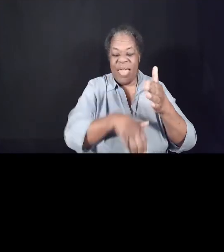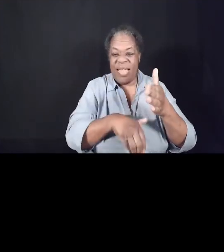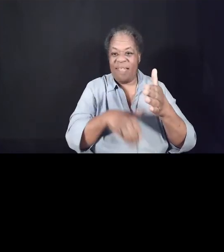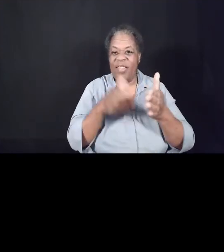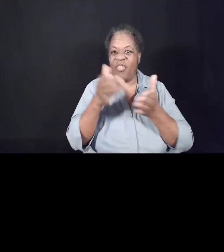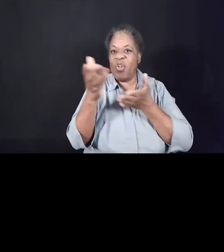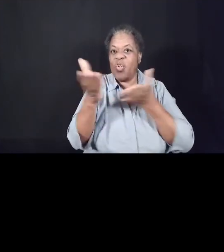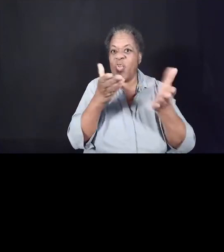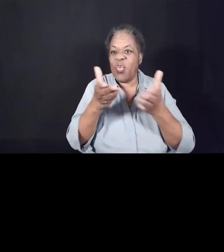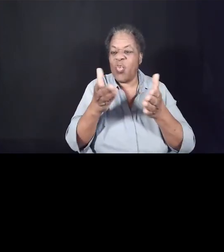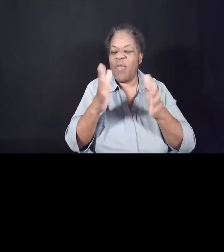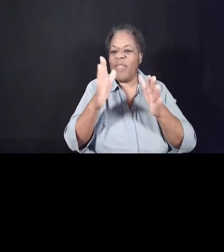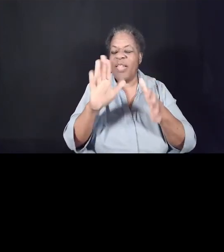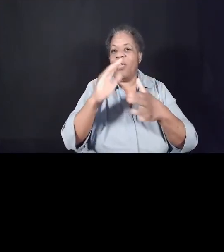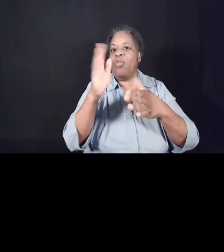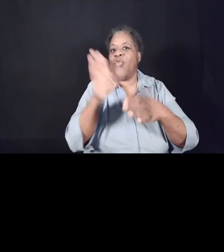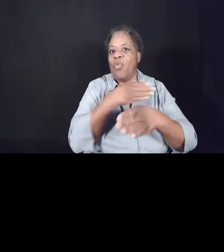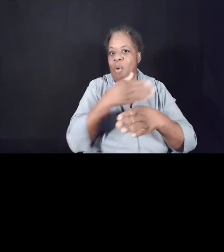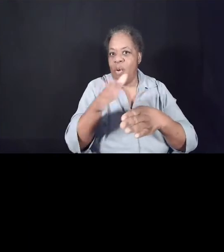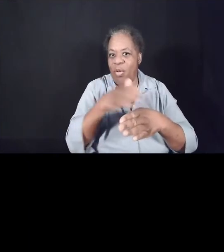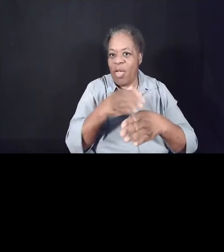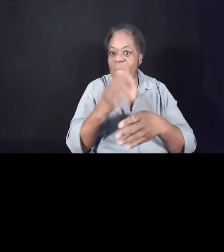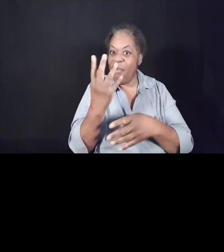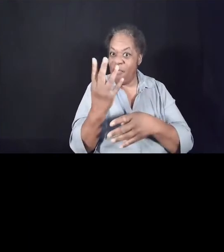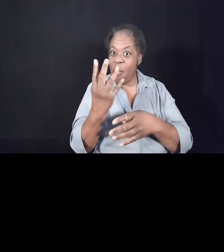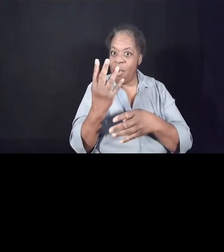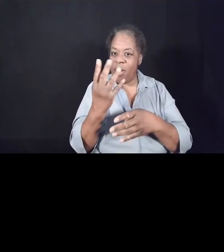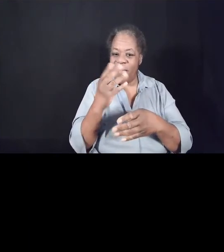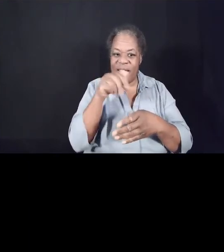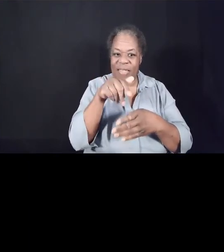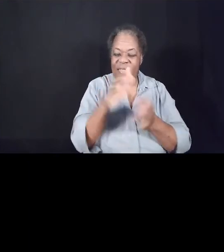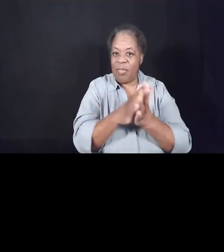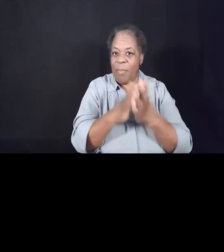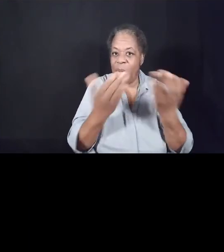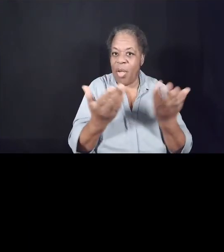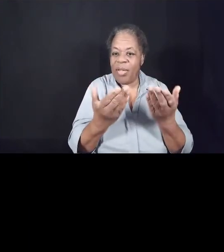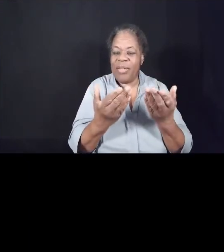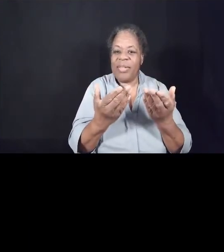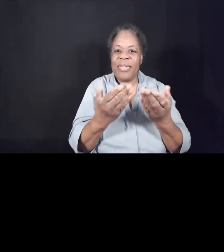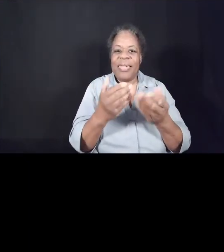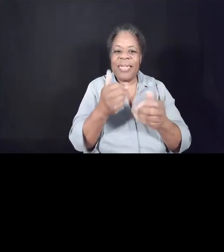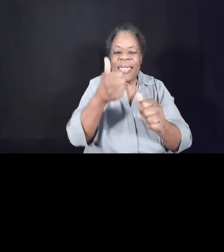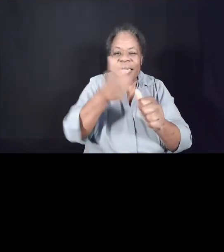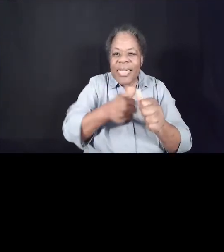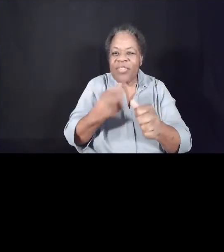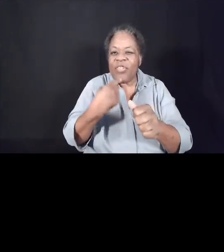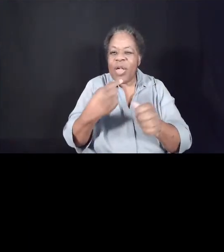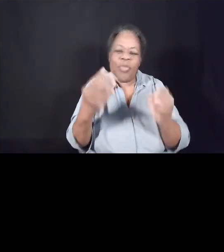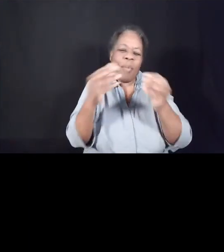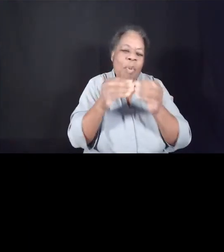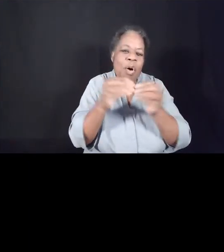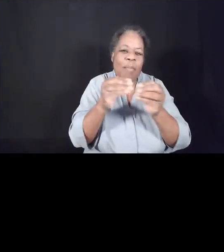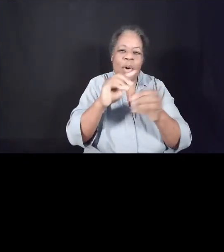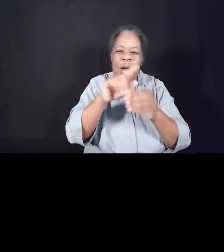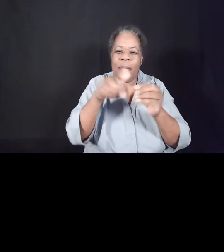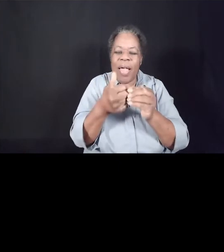half of the book. And each one tells us a bit more about this mysterious figure.